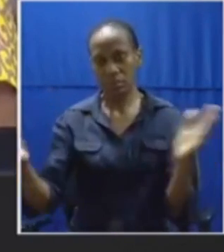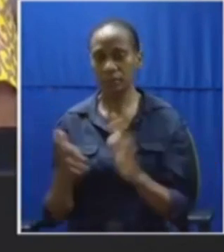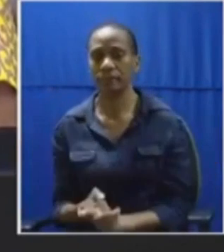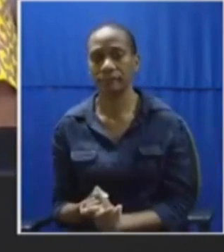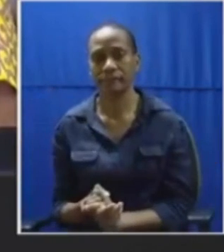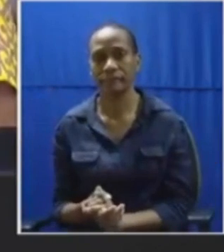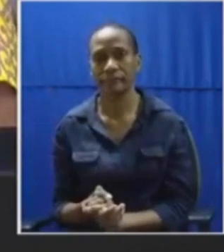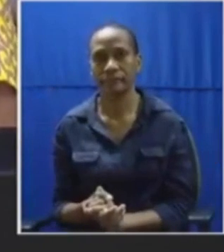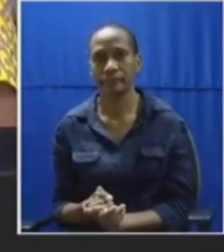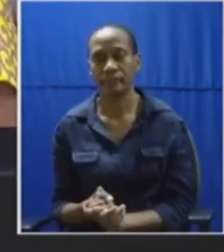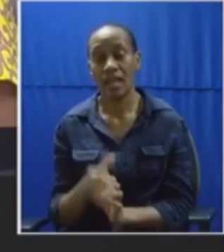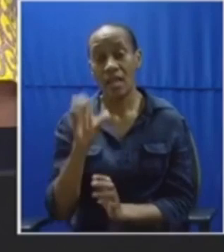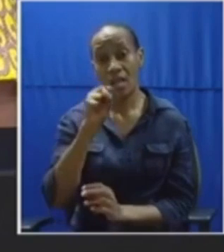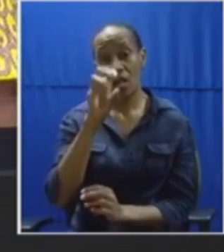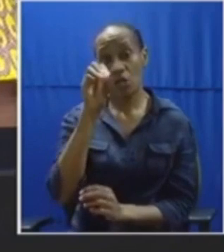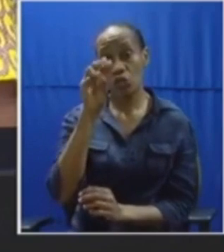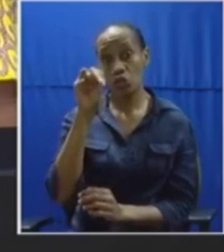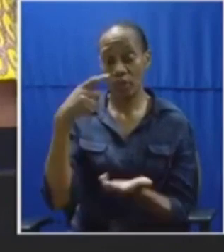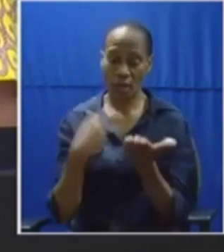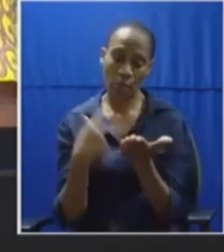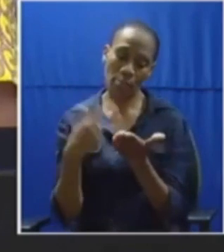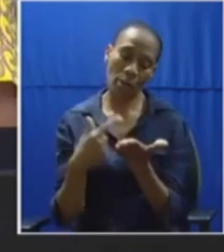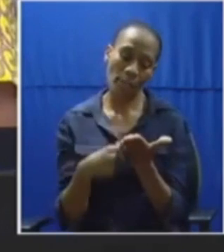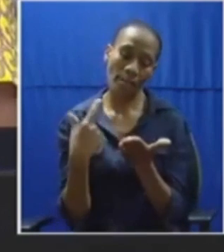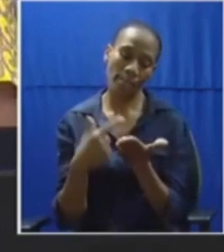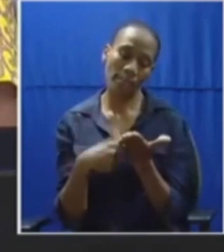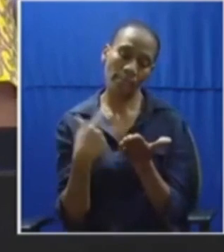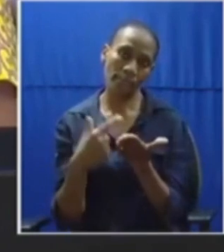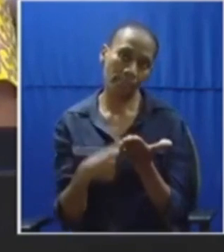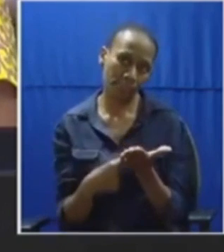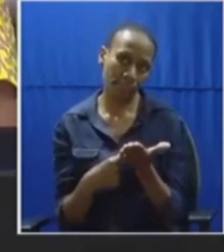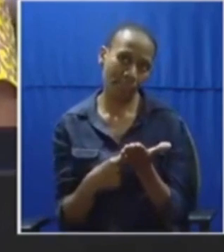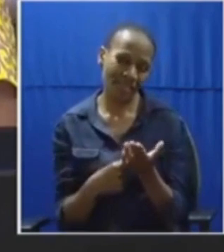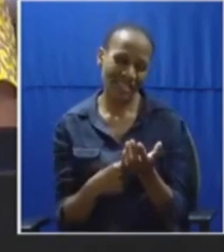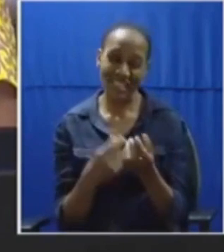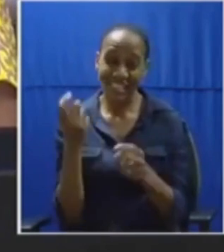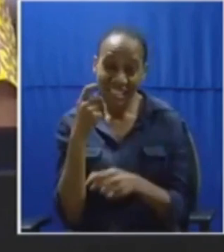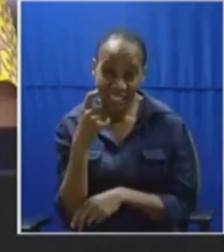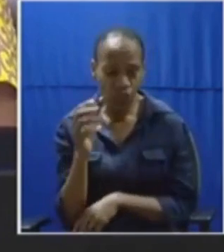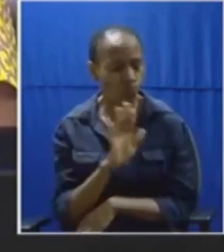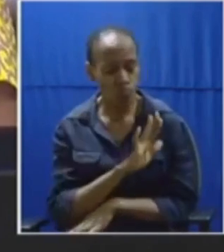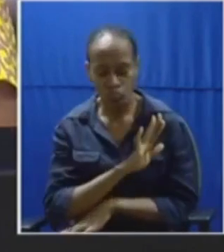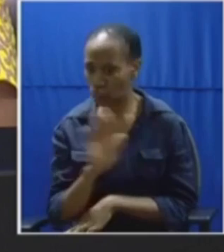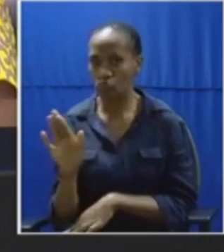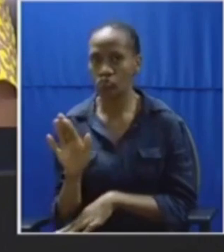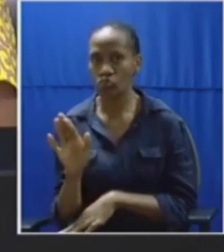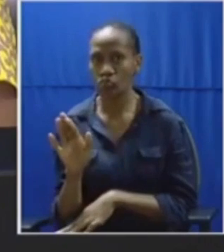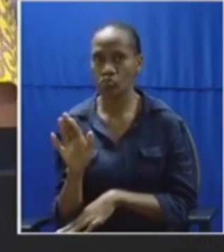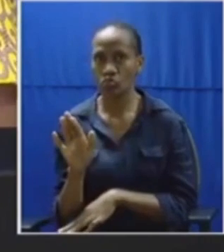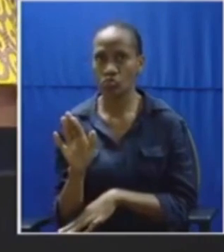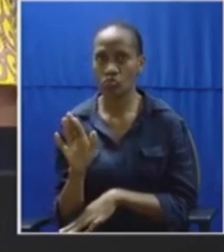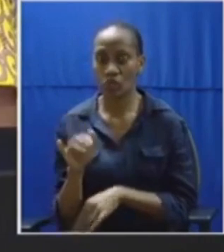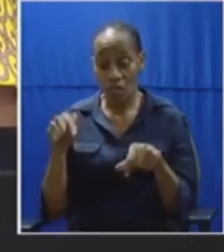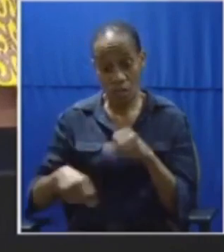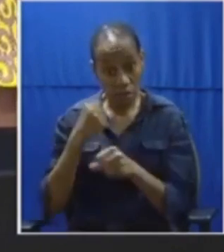debate on the State of the Nation address is not an easy debate. Not in the layer of the